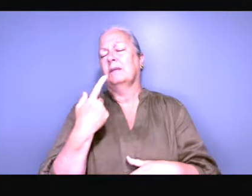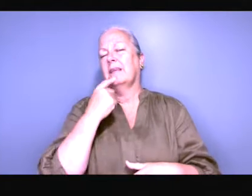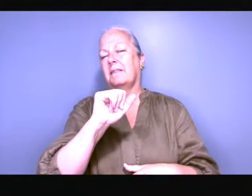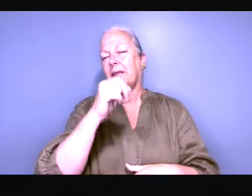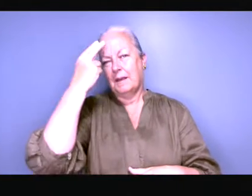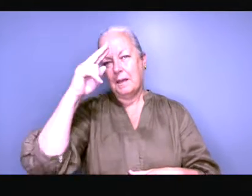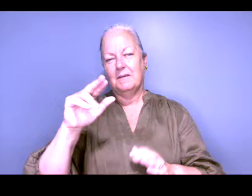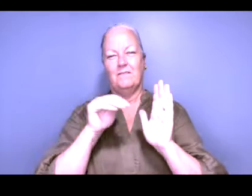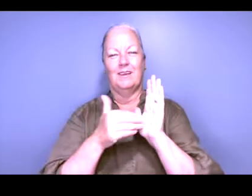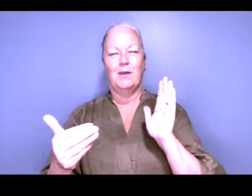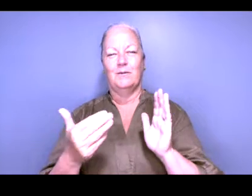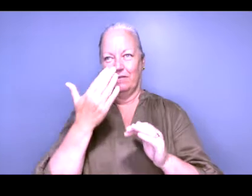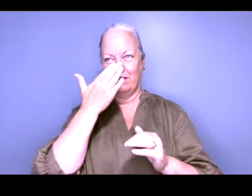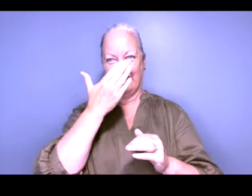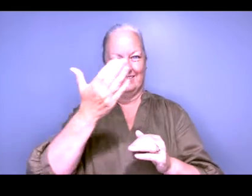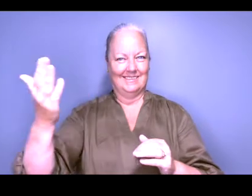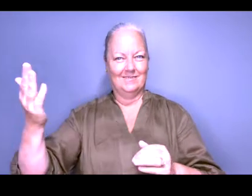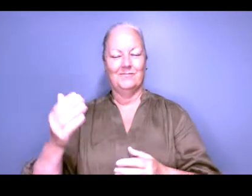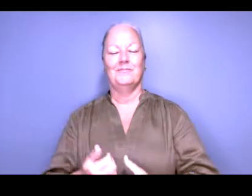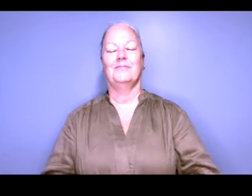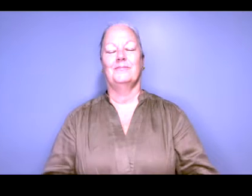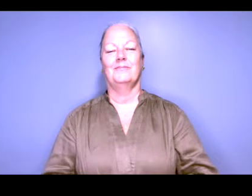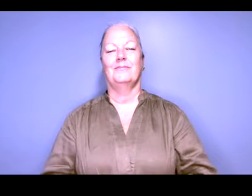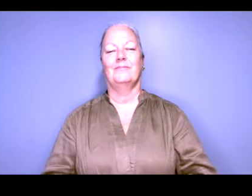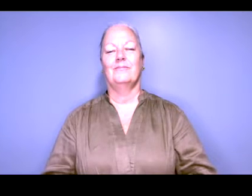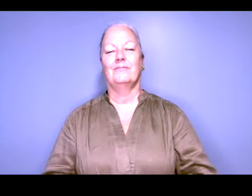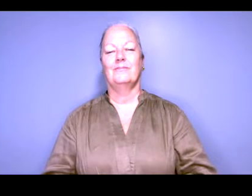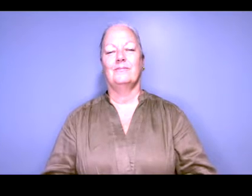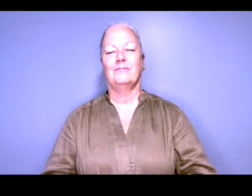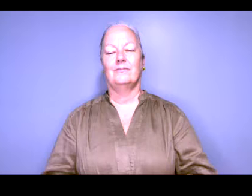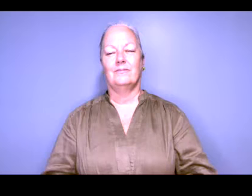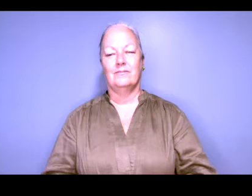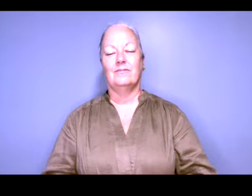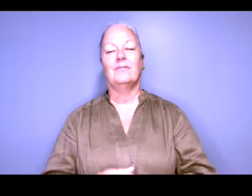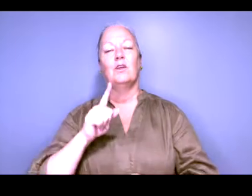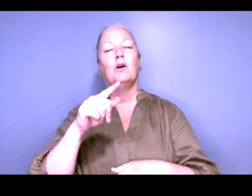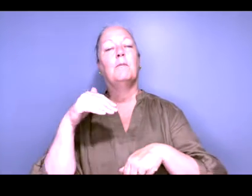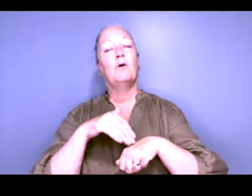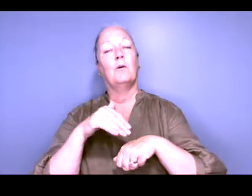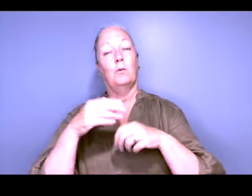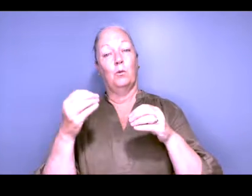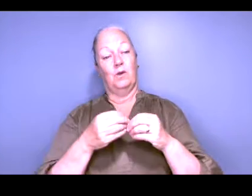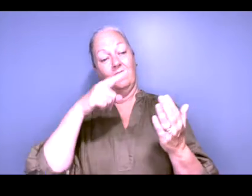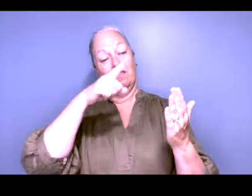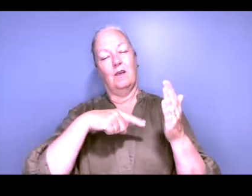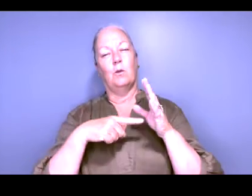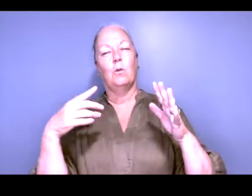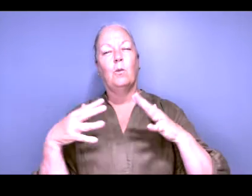equivalent of some of the nasty people I'm not going to mention their names at the moment here and now